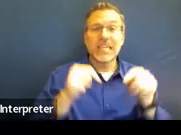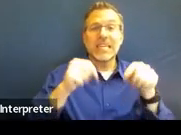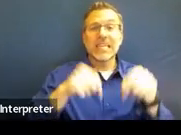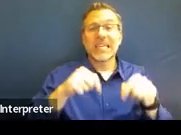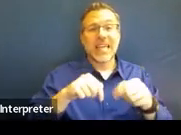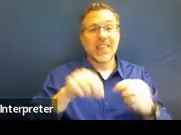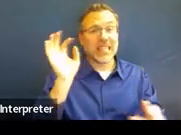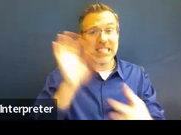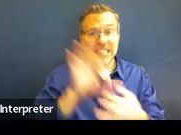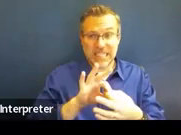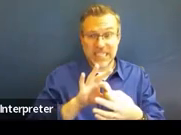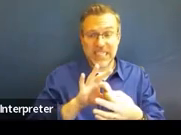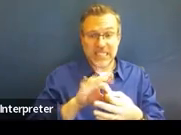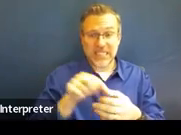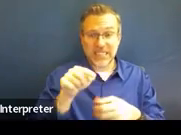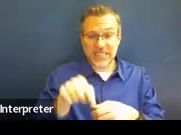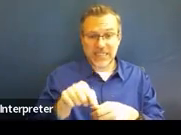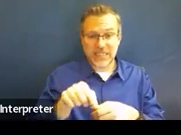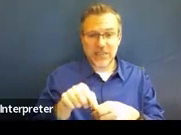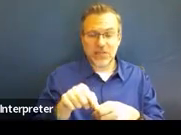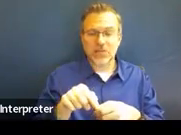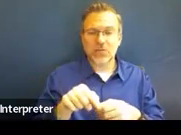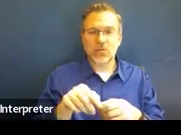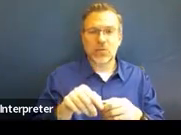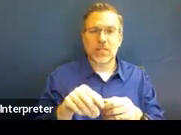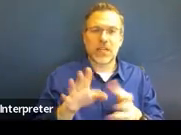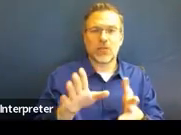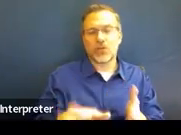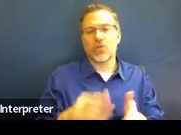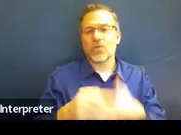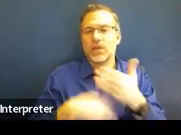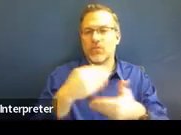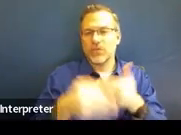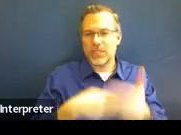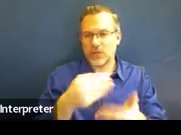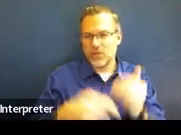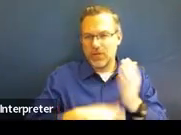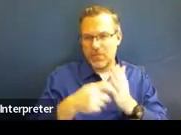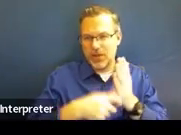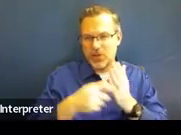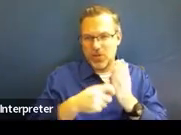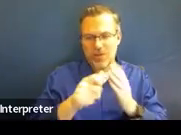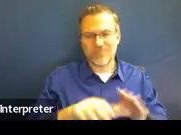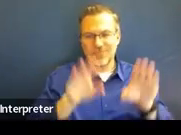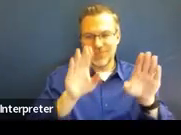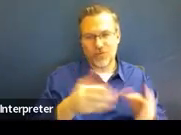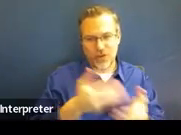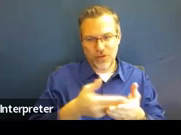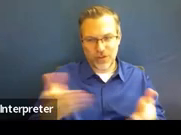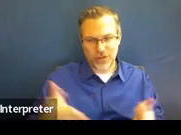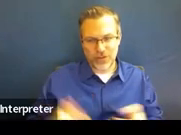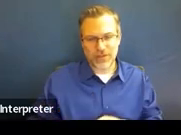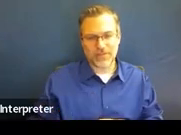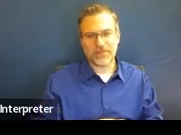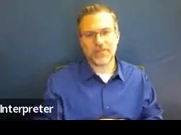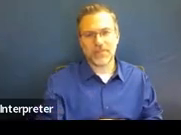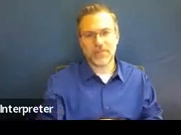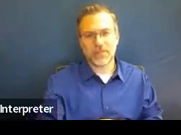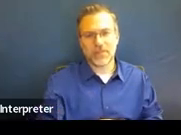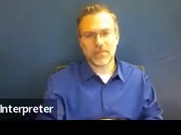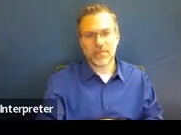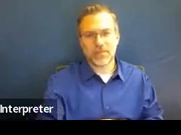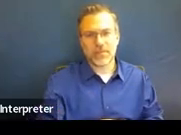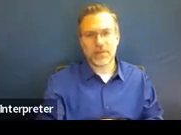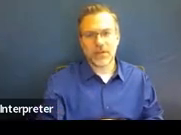procedural manual, which is one of the resources that I share at the end, but I'll talk about it now. It's a great resource. This is the table of contents. has all of those